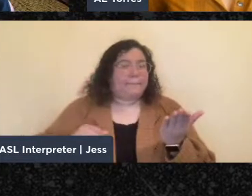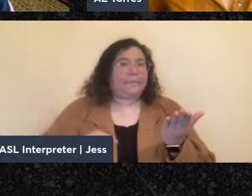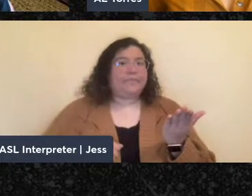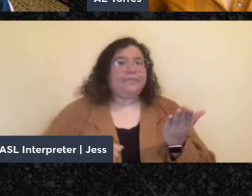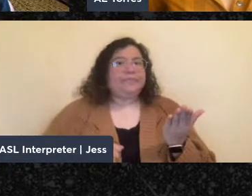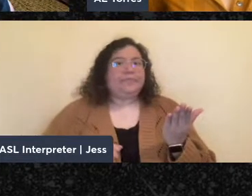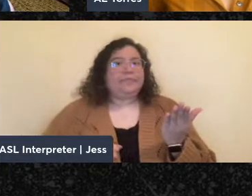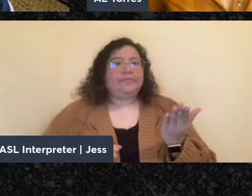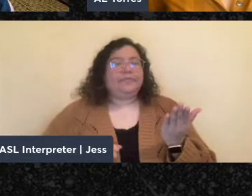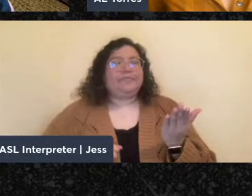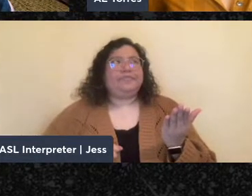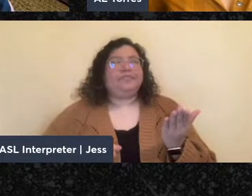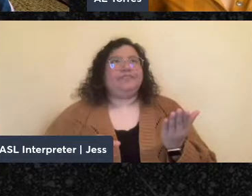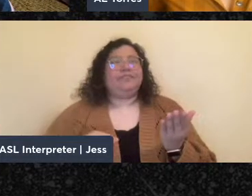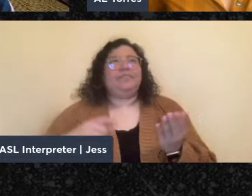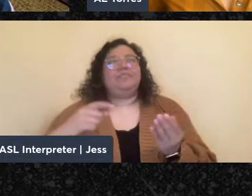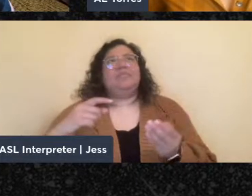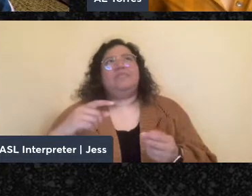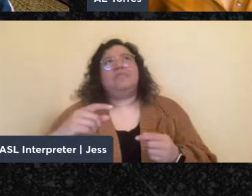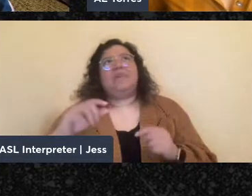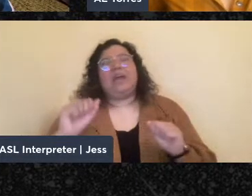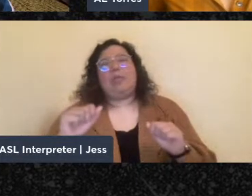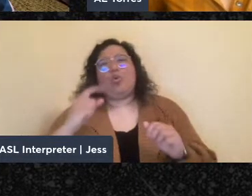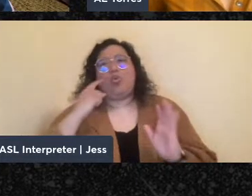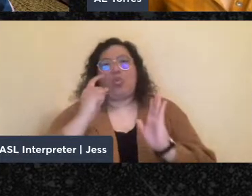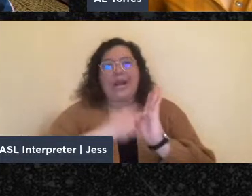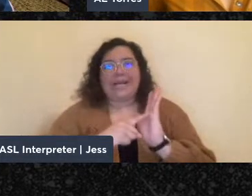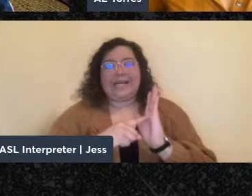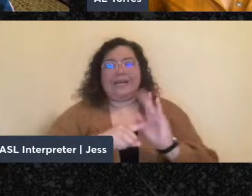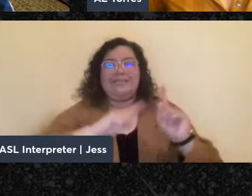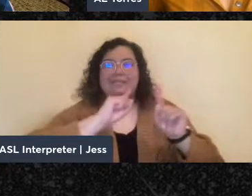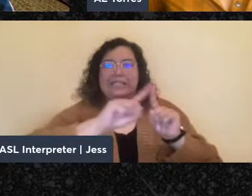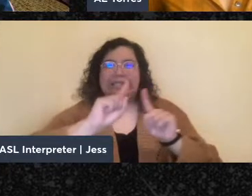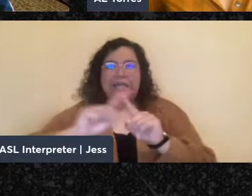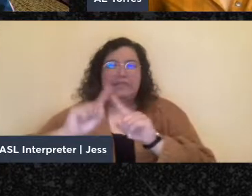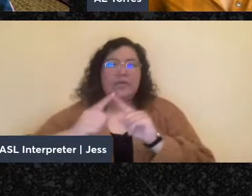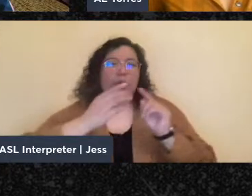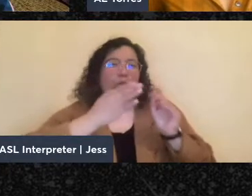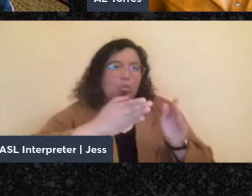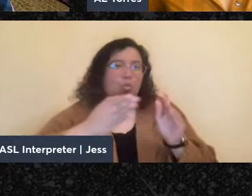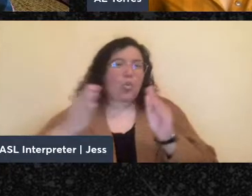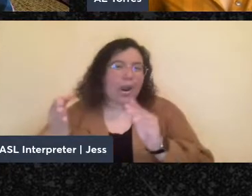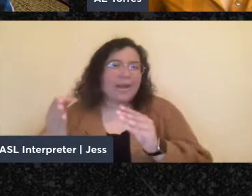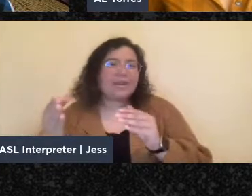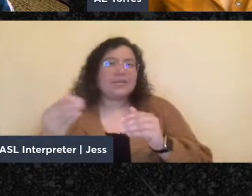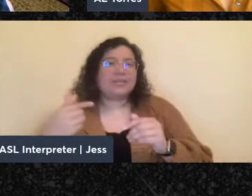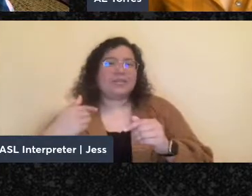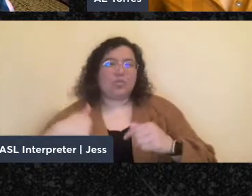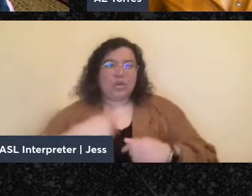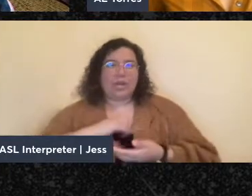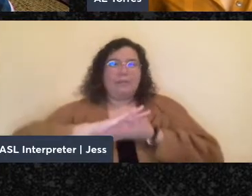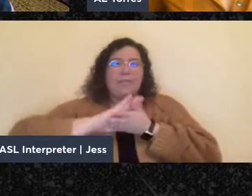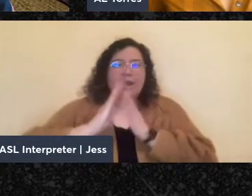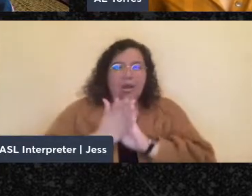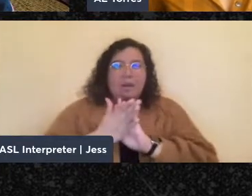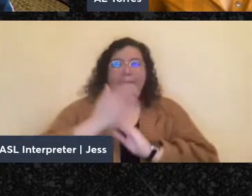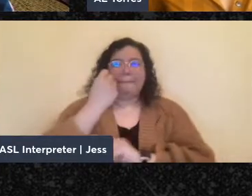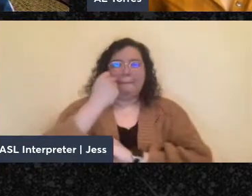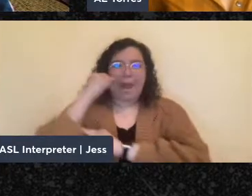Recognize the multiplicity of ways of being anarchist, of being Jewish,